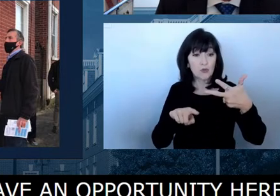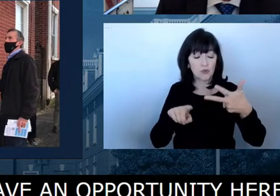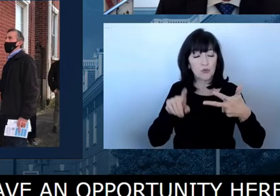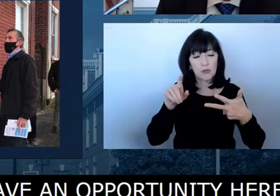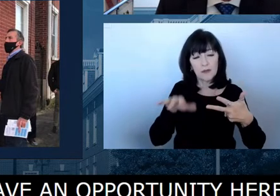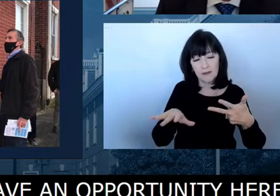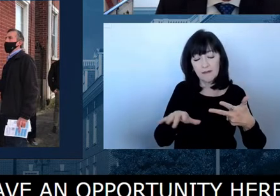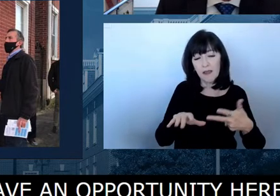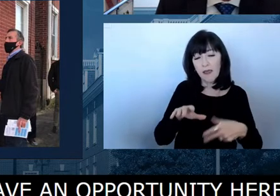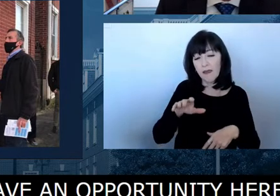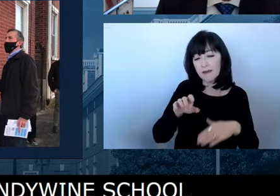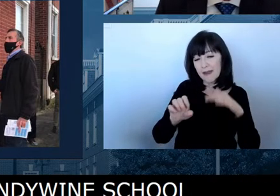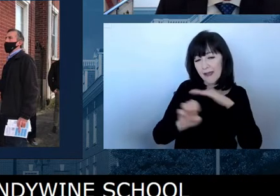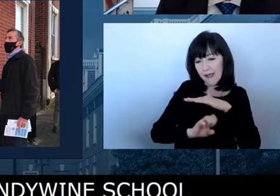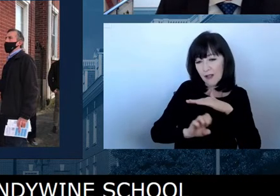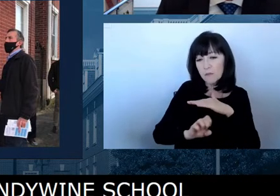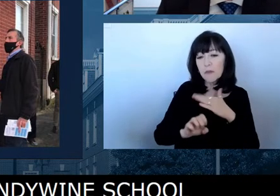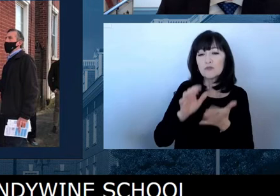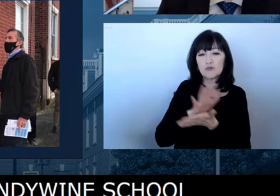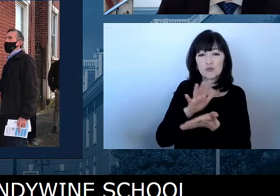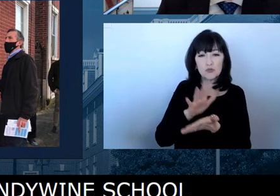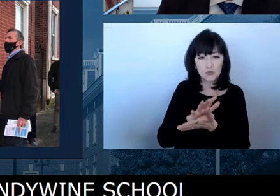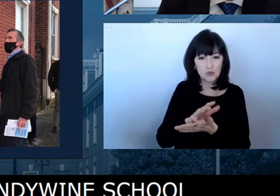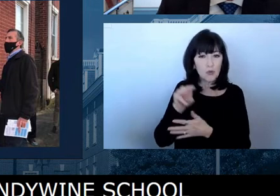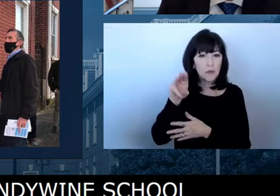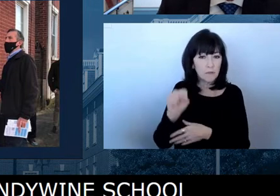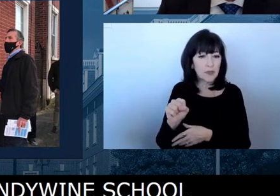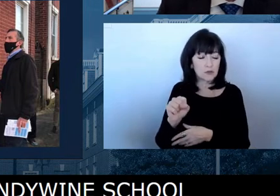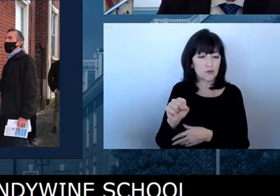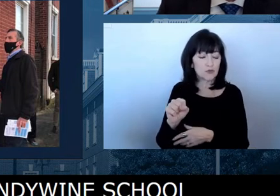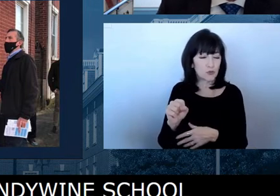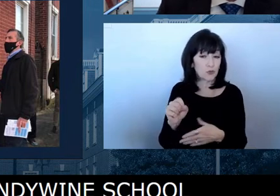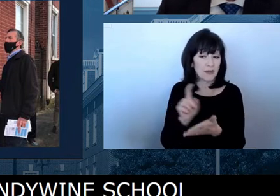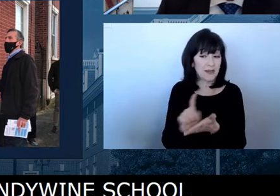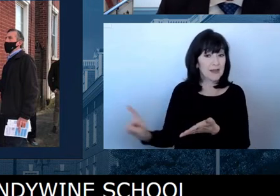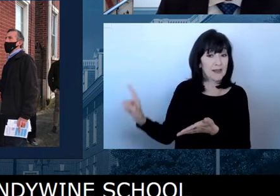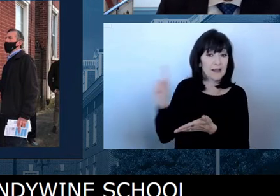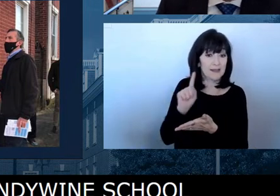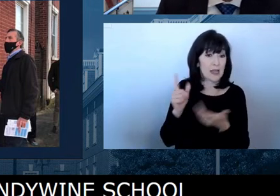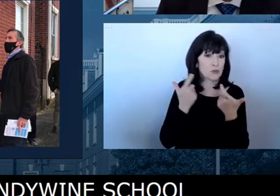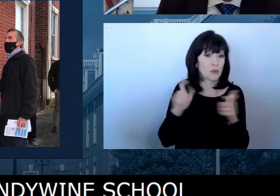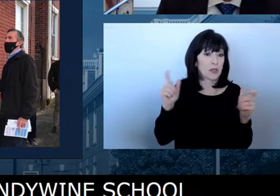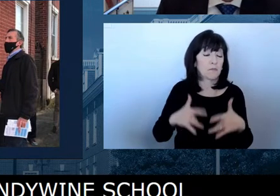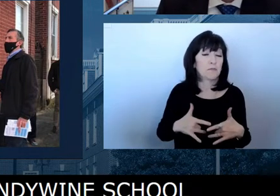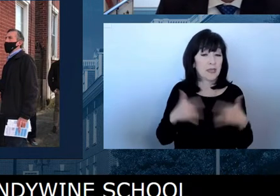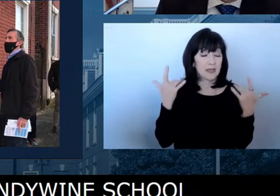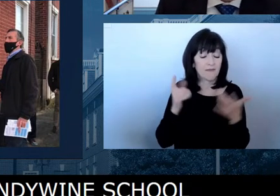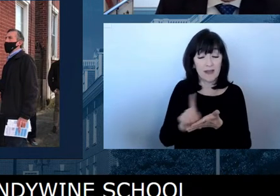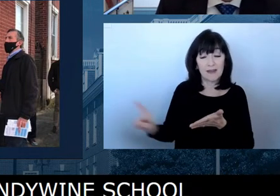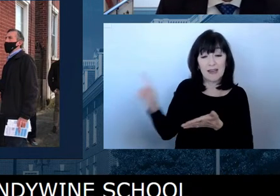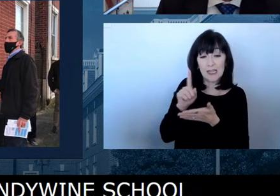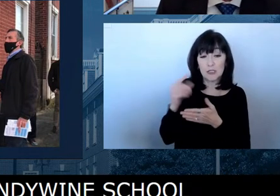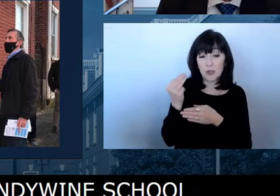middle school in the city of Wilmington. It was a big week for us last week because on Monday night last week, the Brandywine school